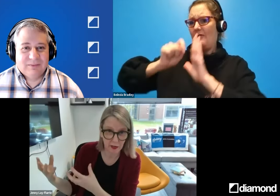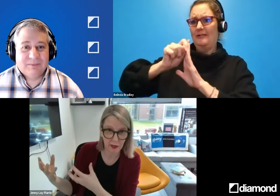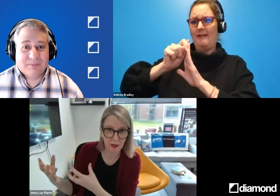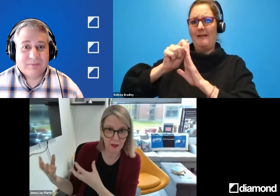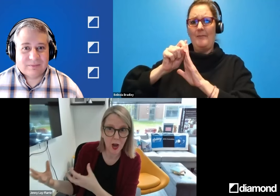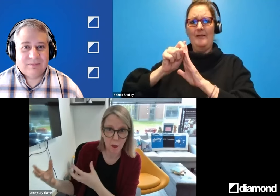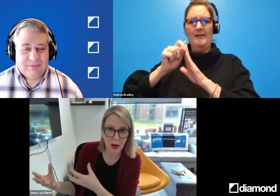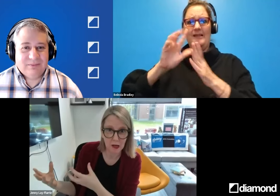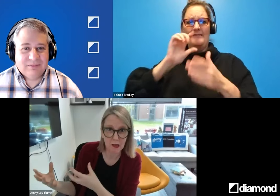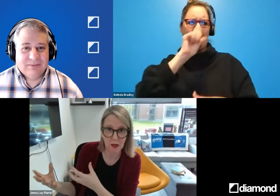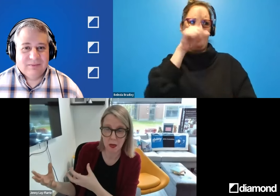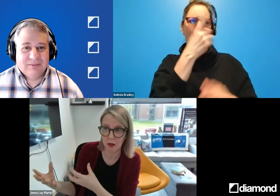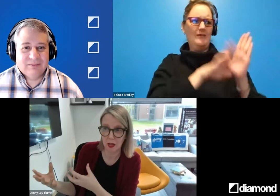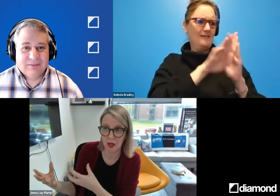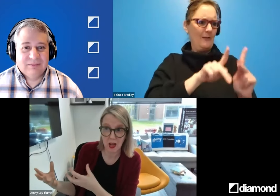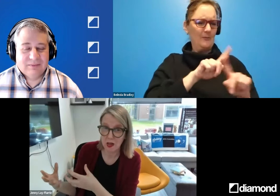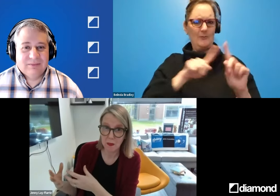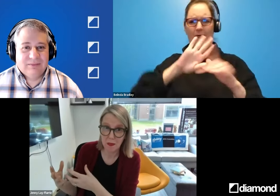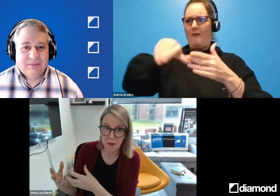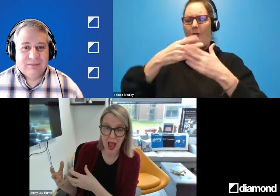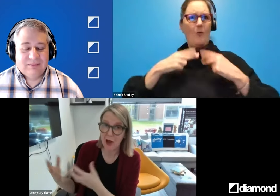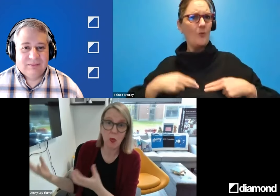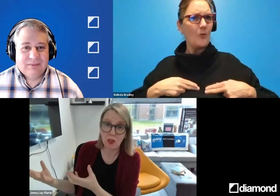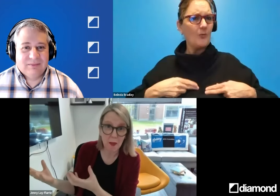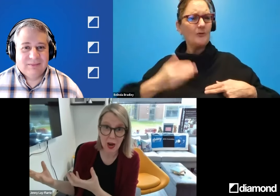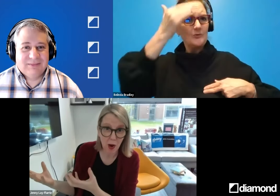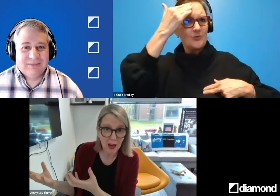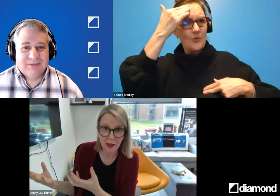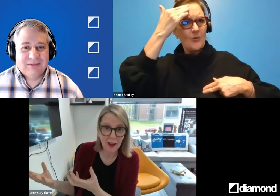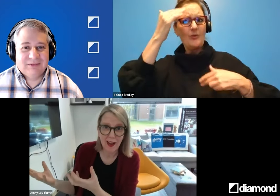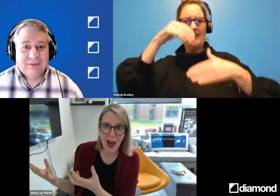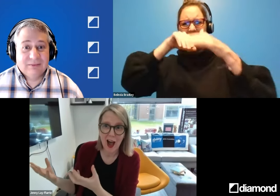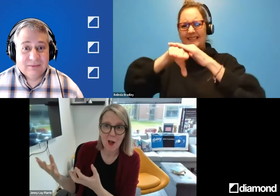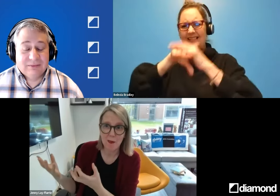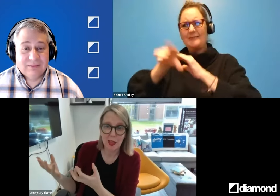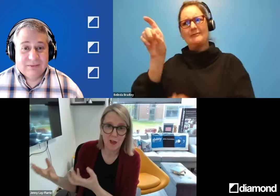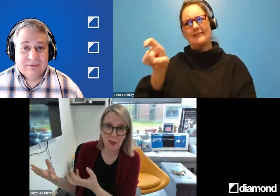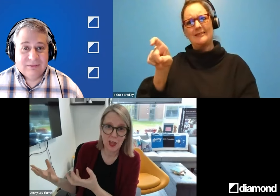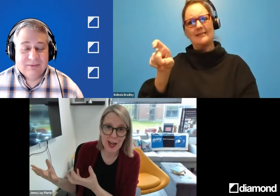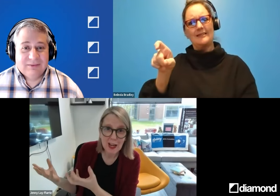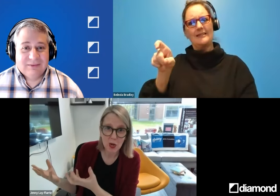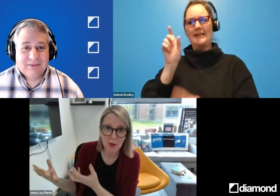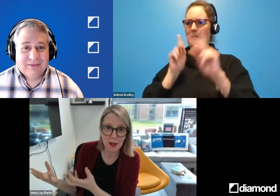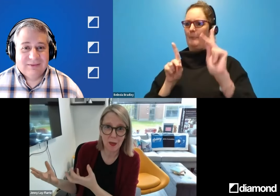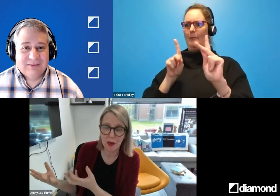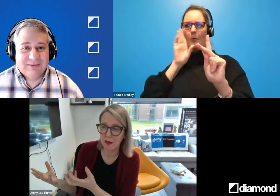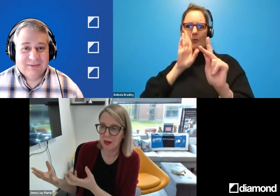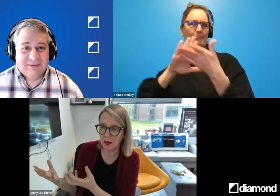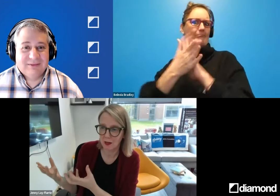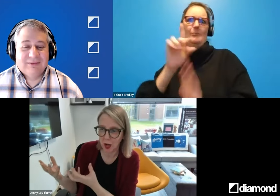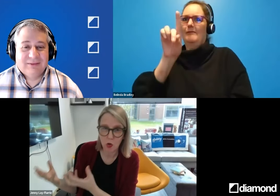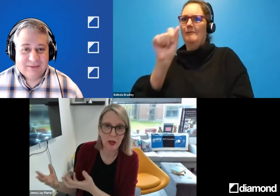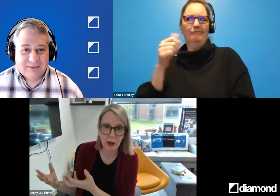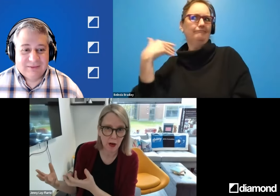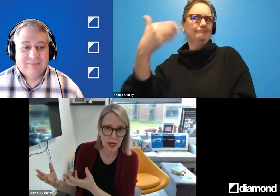all of us know about accessibility. Everyone's coming our way. That's just the nature of disability.